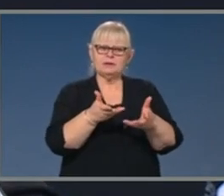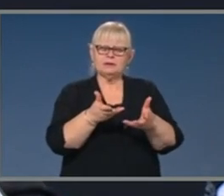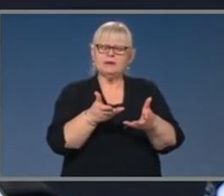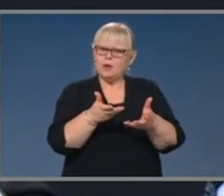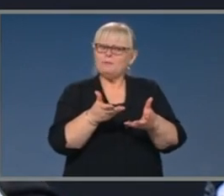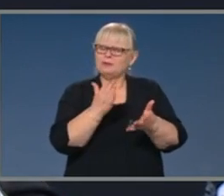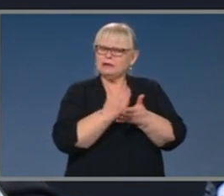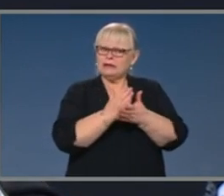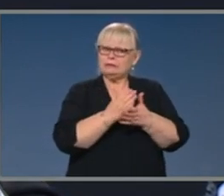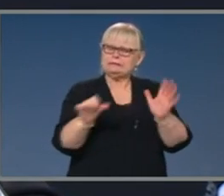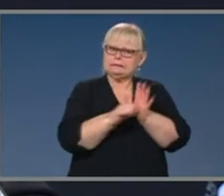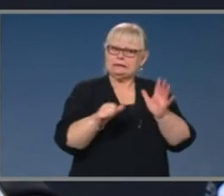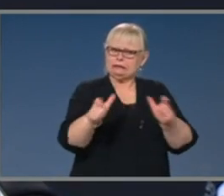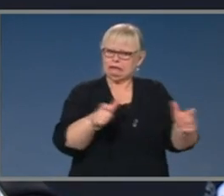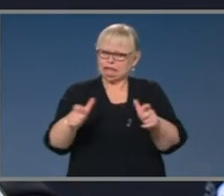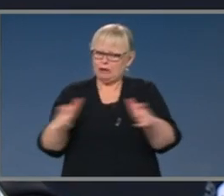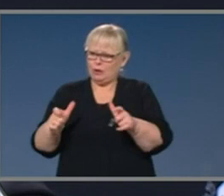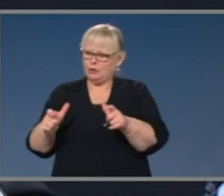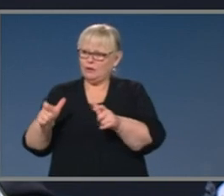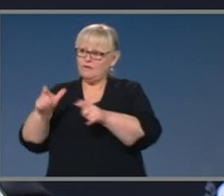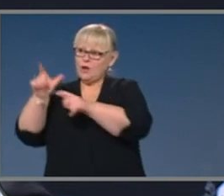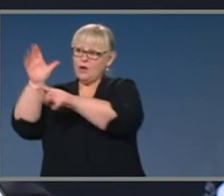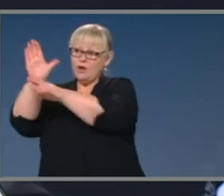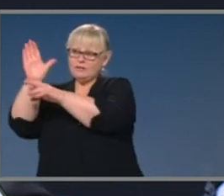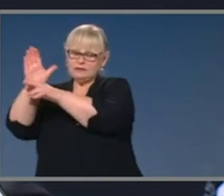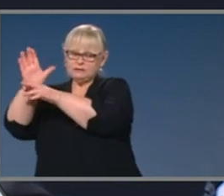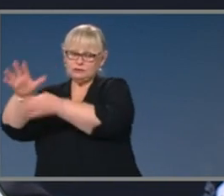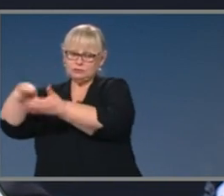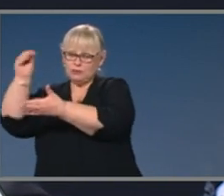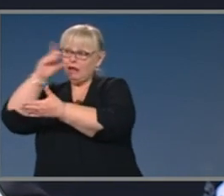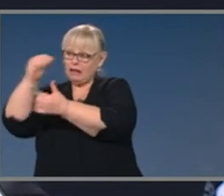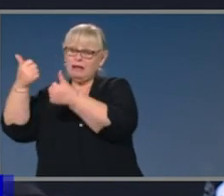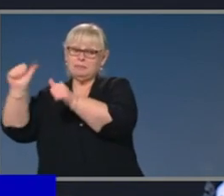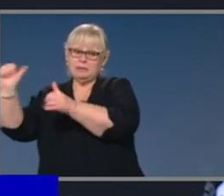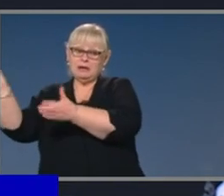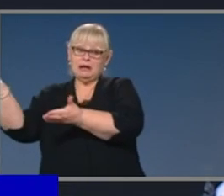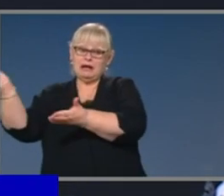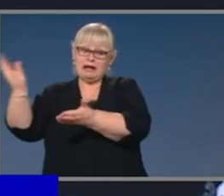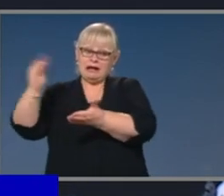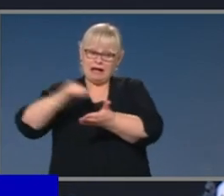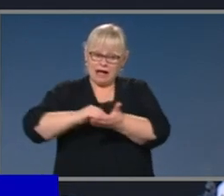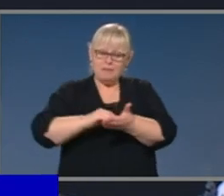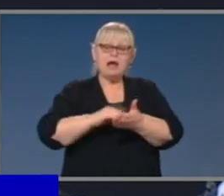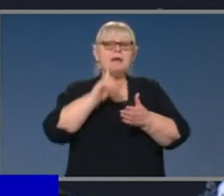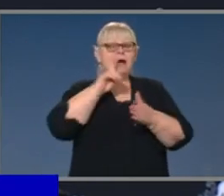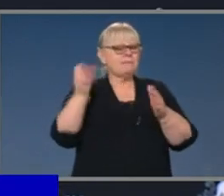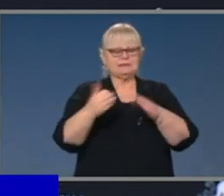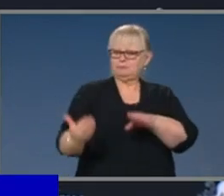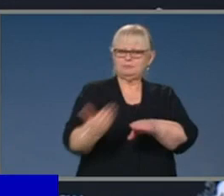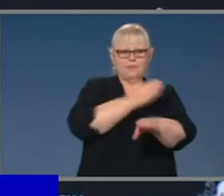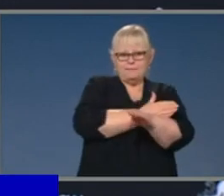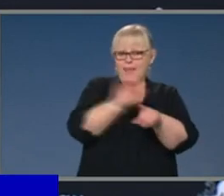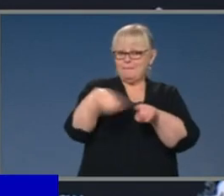controlled setting for international students to be able to come to Australia, but only on pre-approved plans for particular institutions